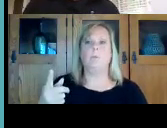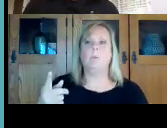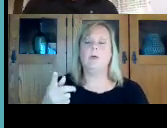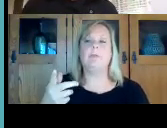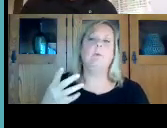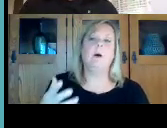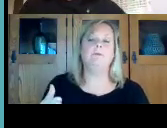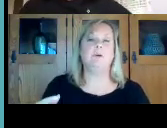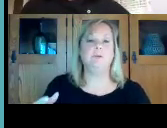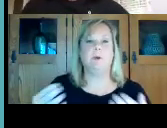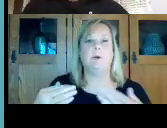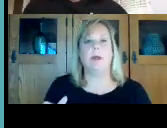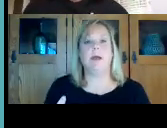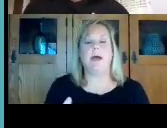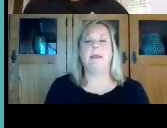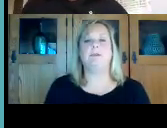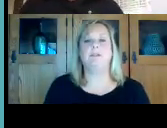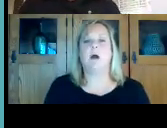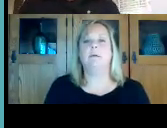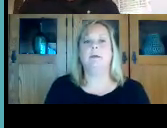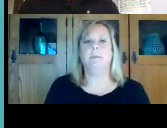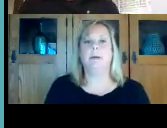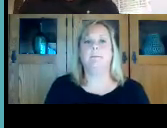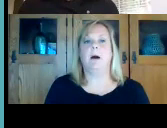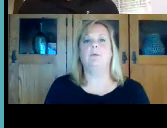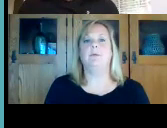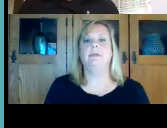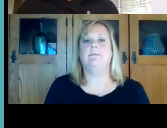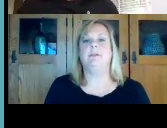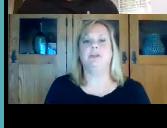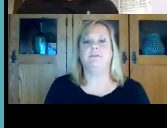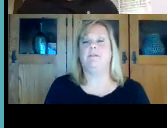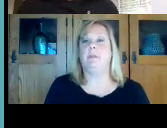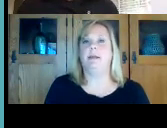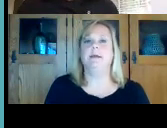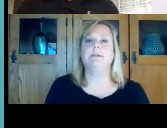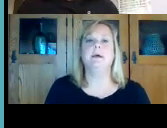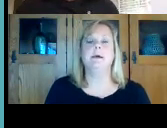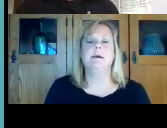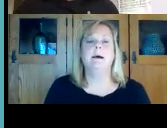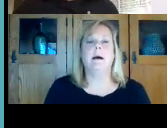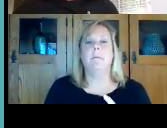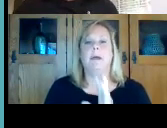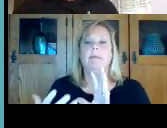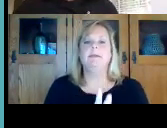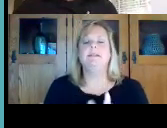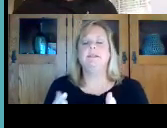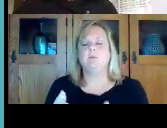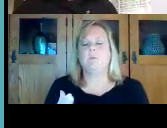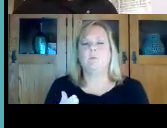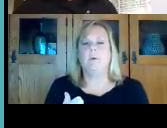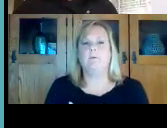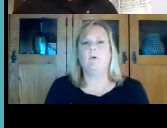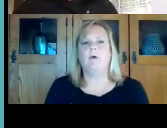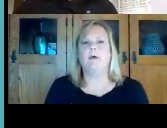with what we've told you we're going on now to talk a little bit about definition of deaf blindness um and this